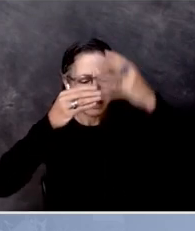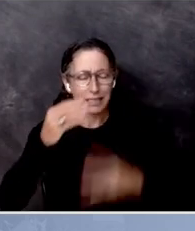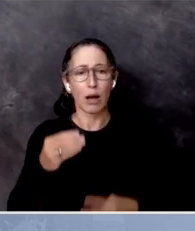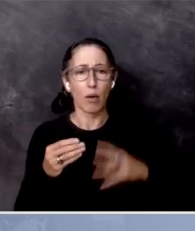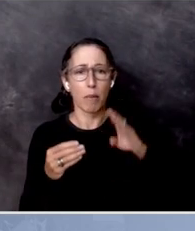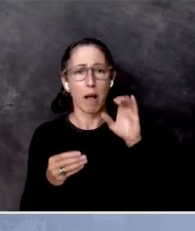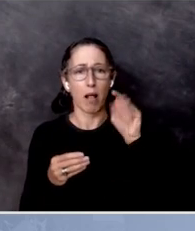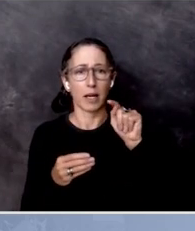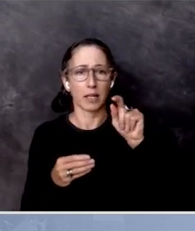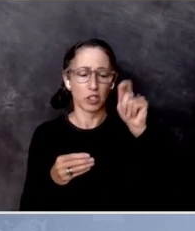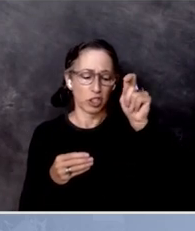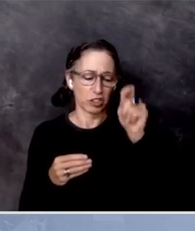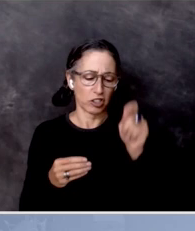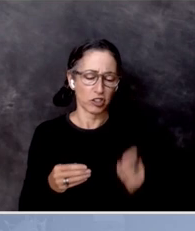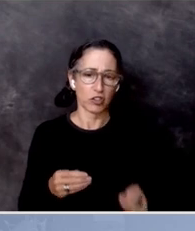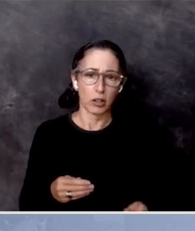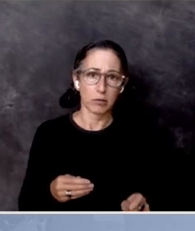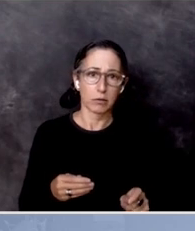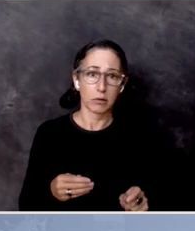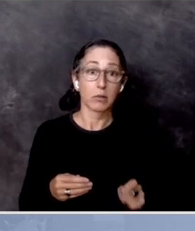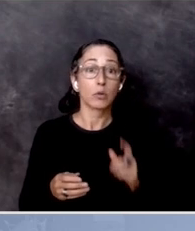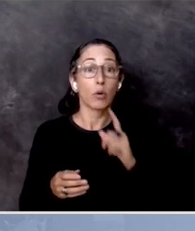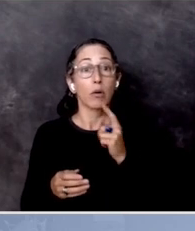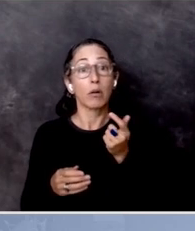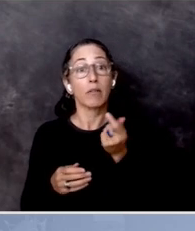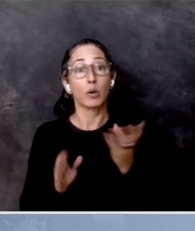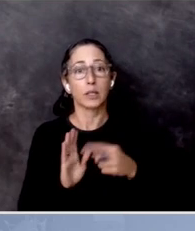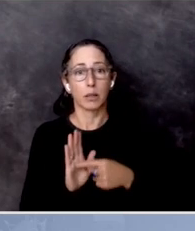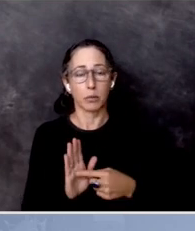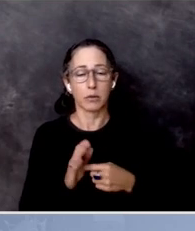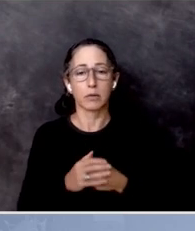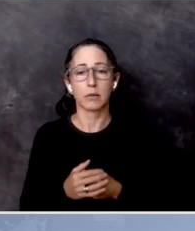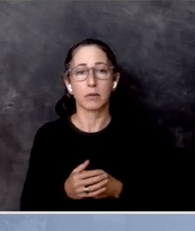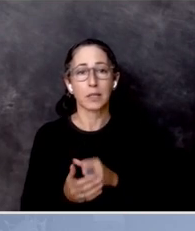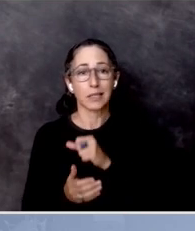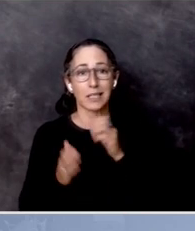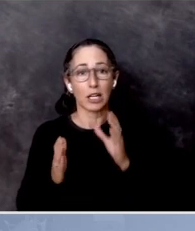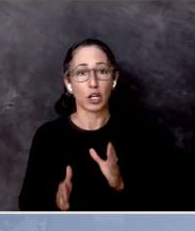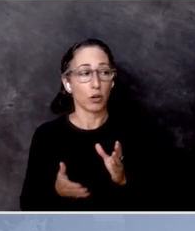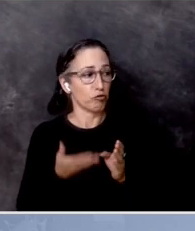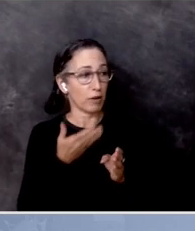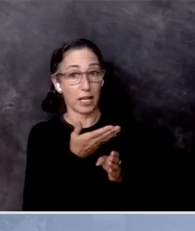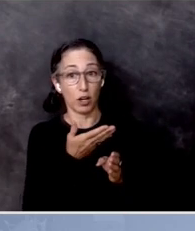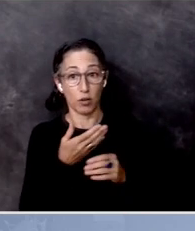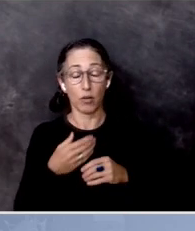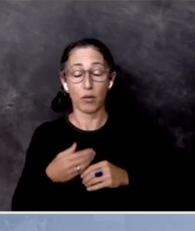take a couple of examples. The senator here was mentioning